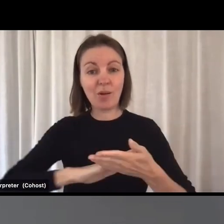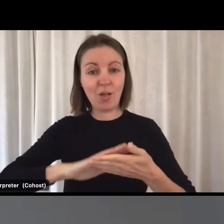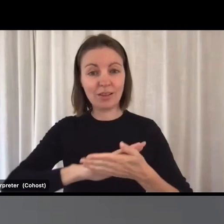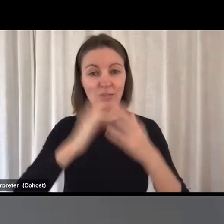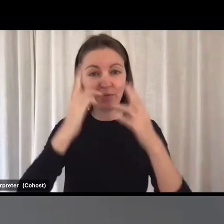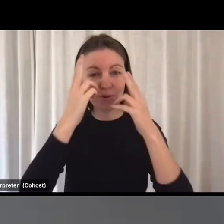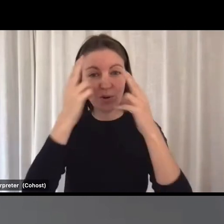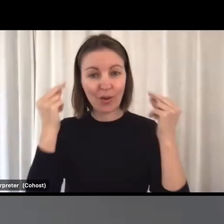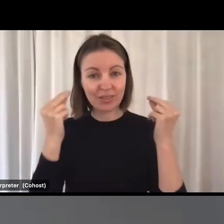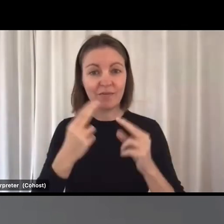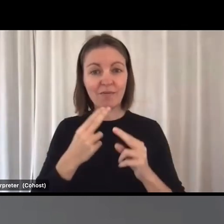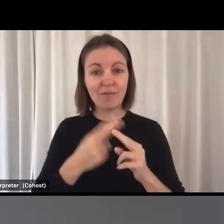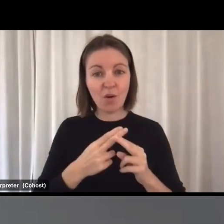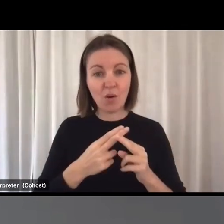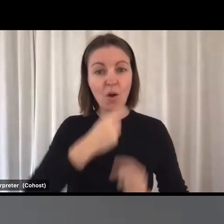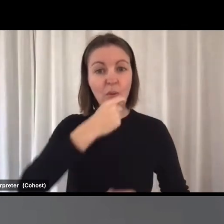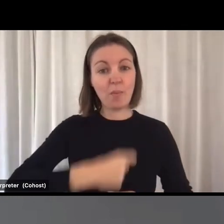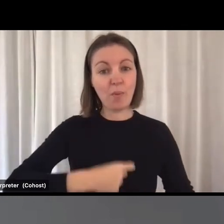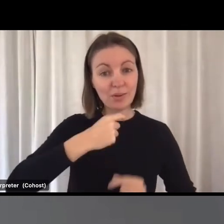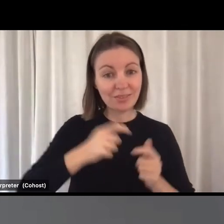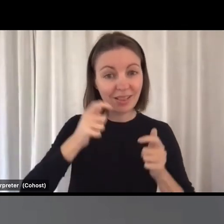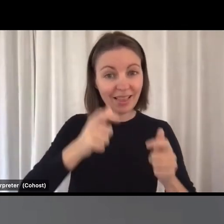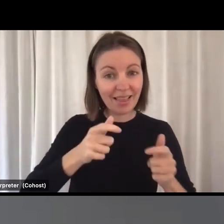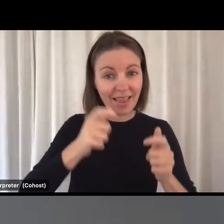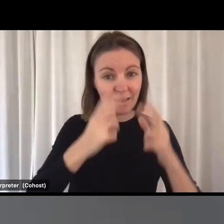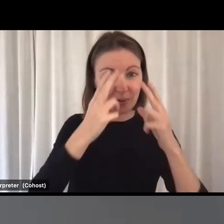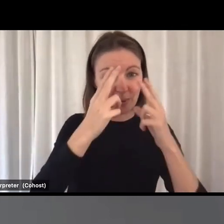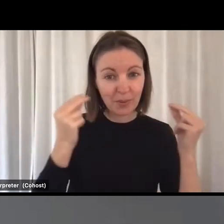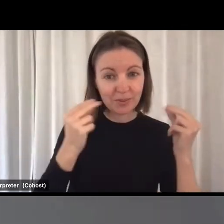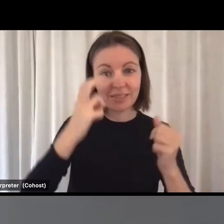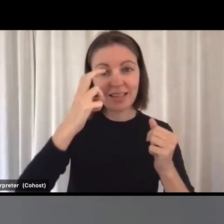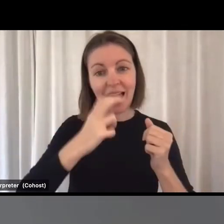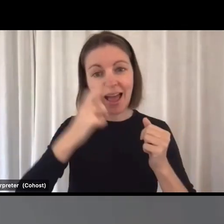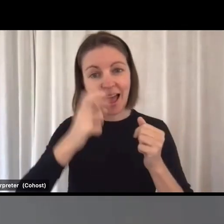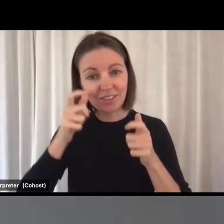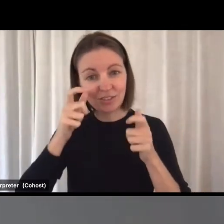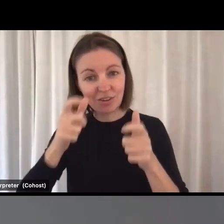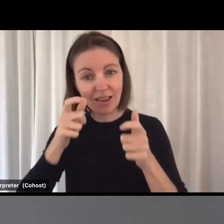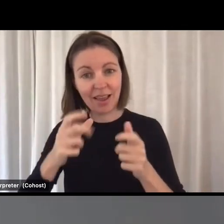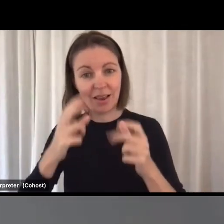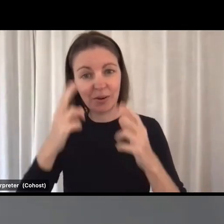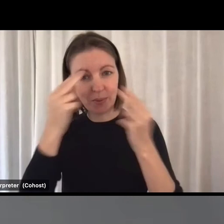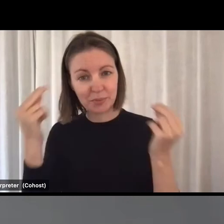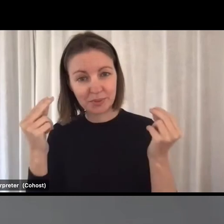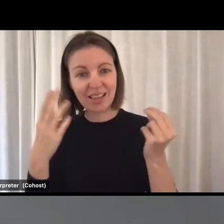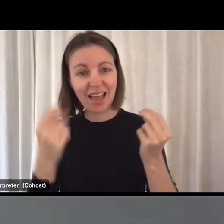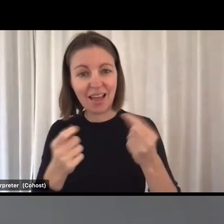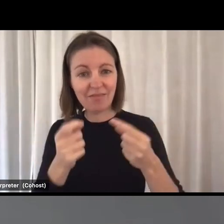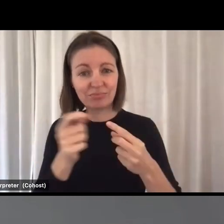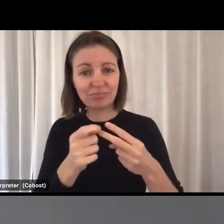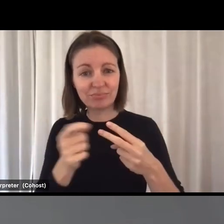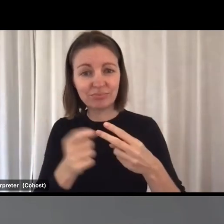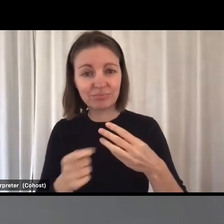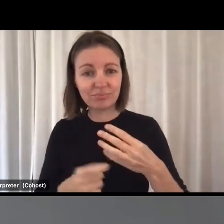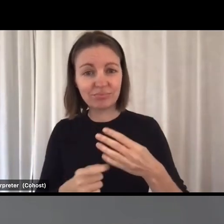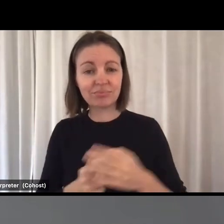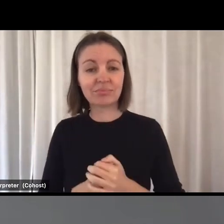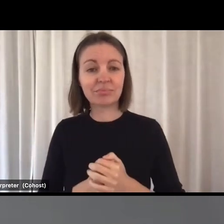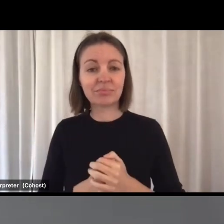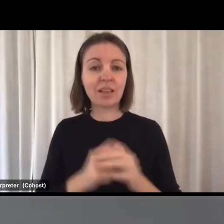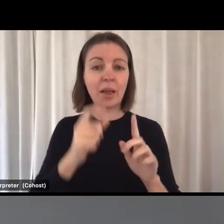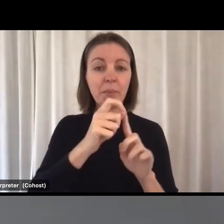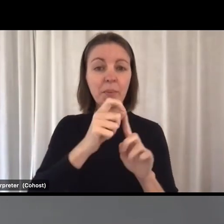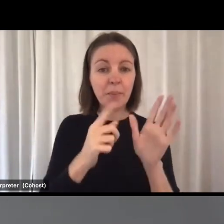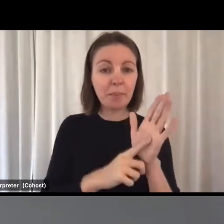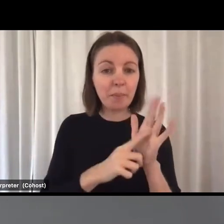workers, nurses and allied health professionals working in aged care. These scholarships include the study, study areas of palliative